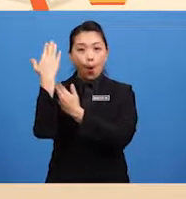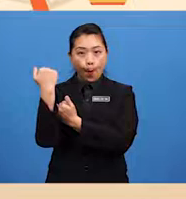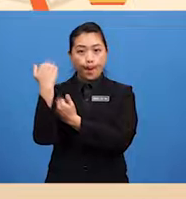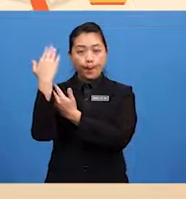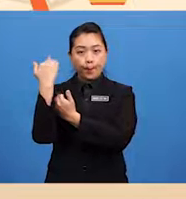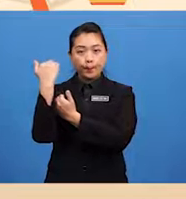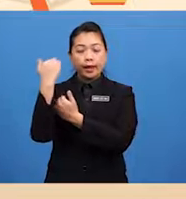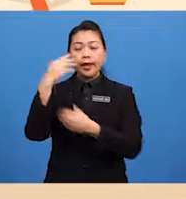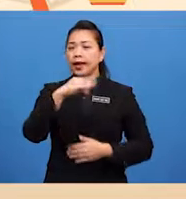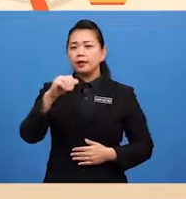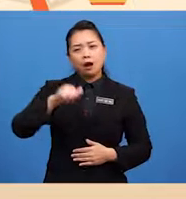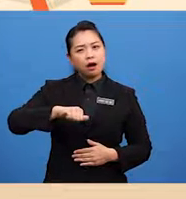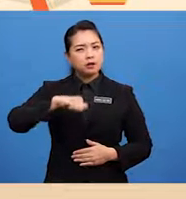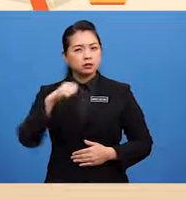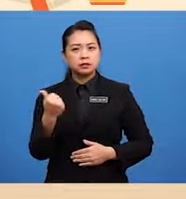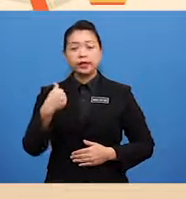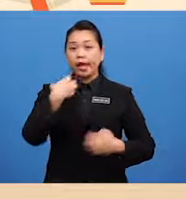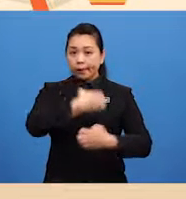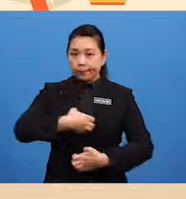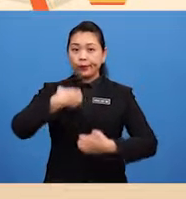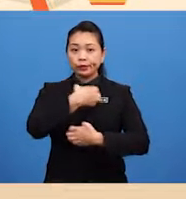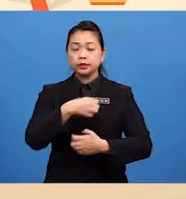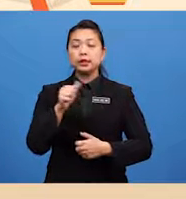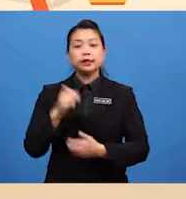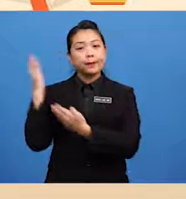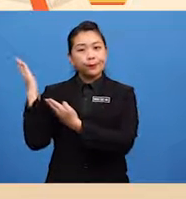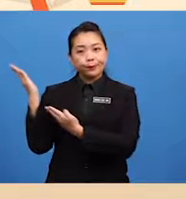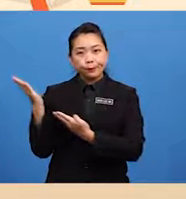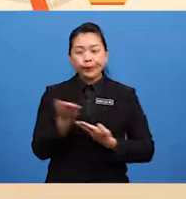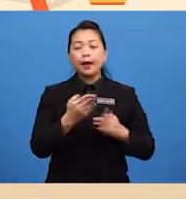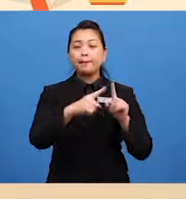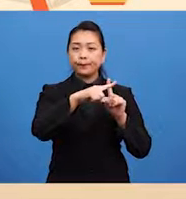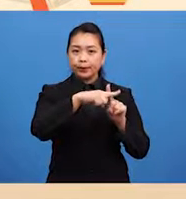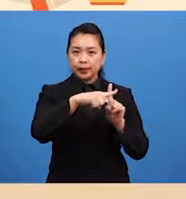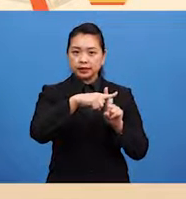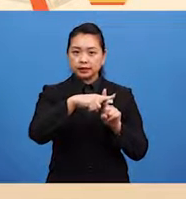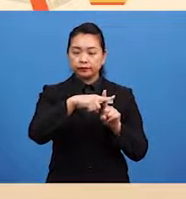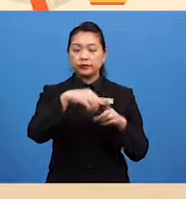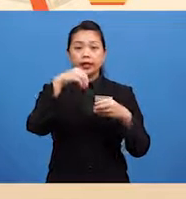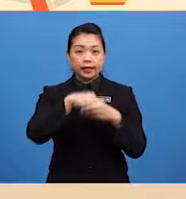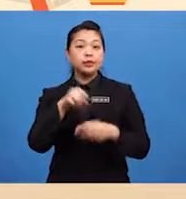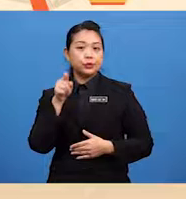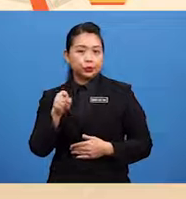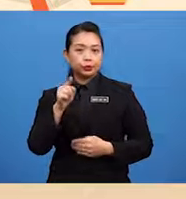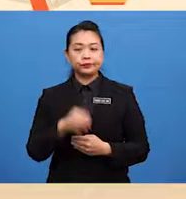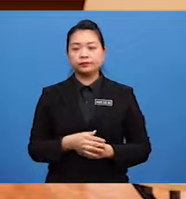And other emotions that can bring positivity in you